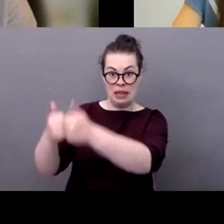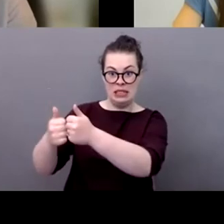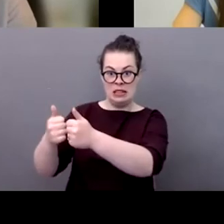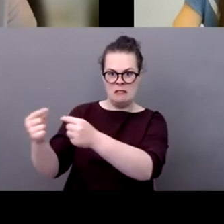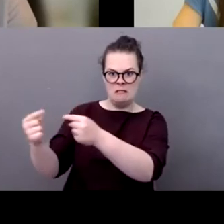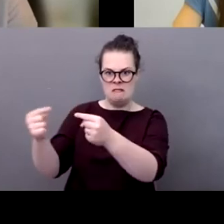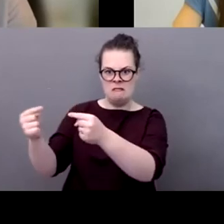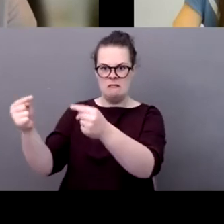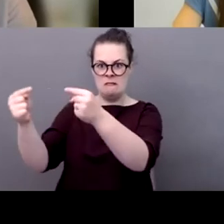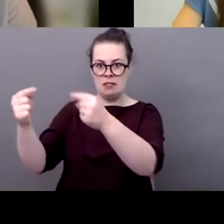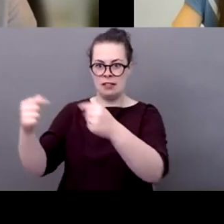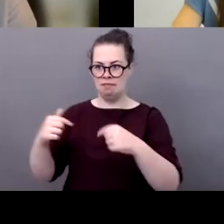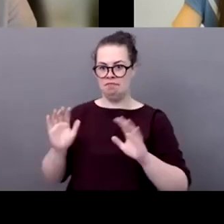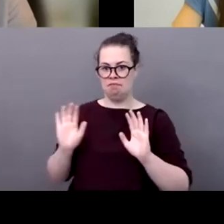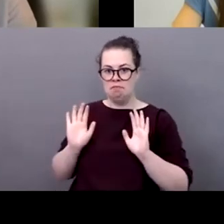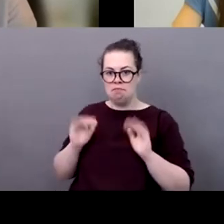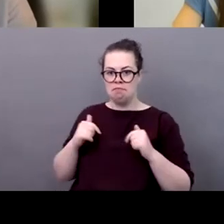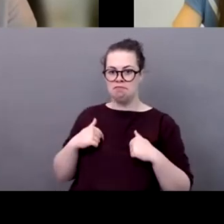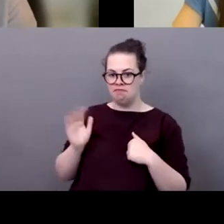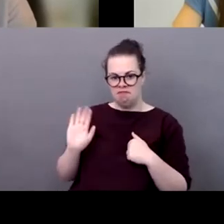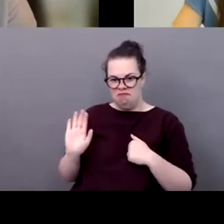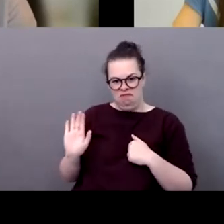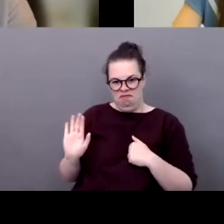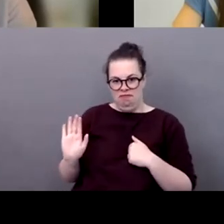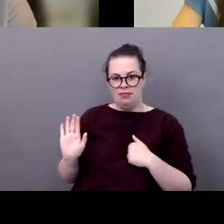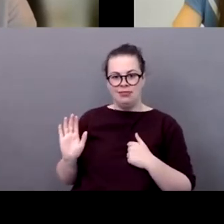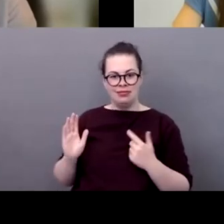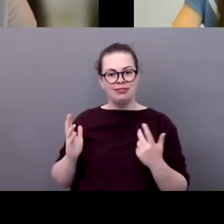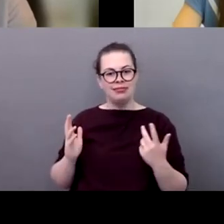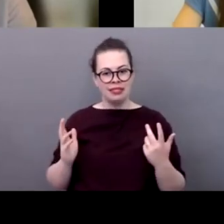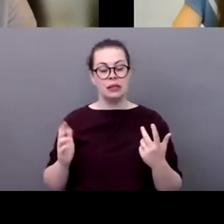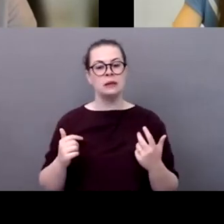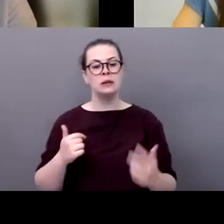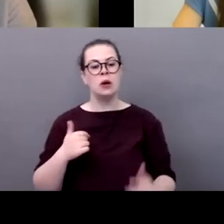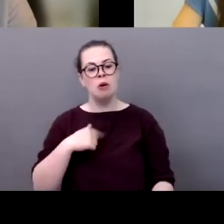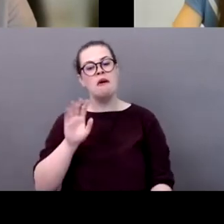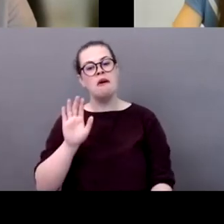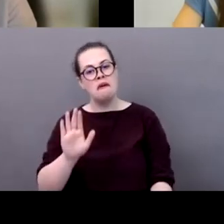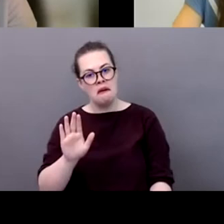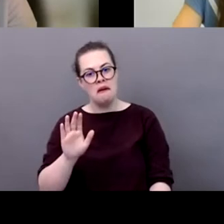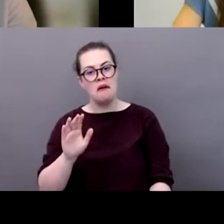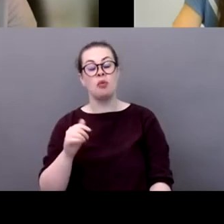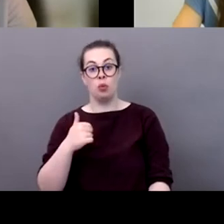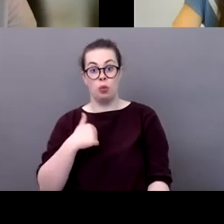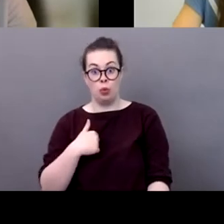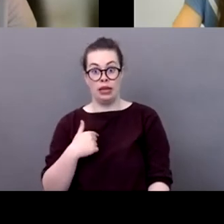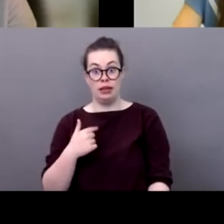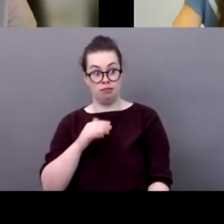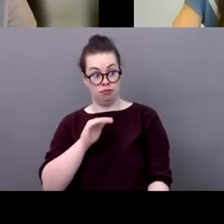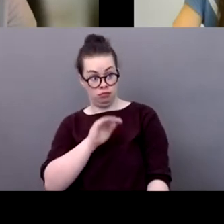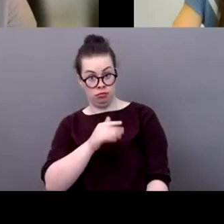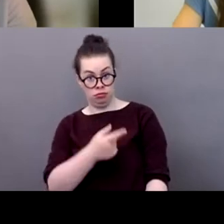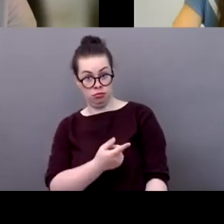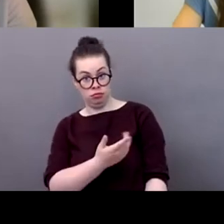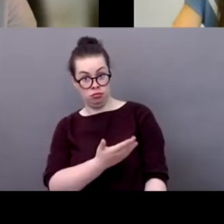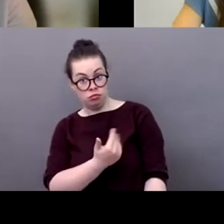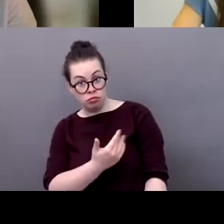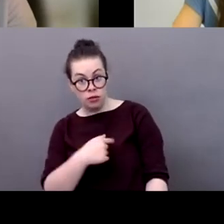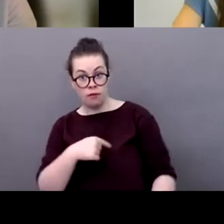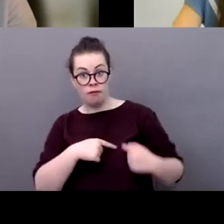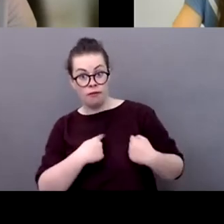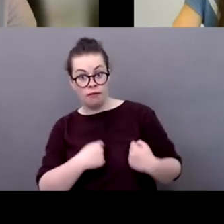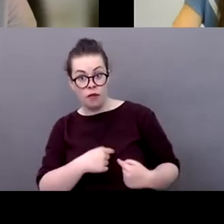um as appealing so in a way with uh this uh particular emphasis on uh such global issues we can